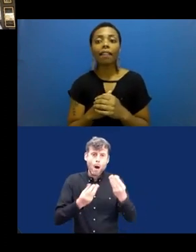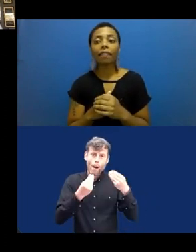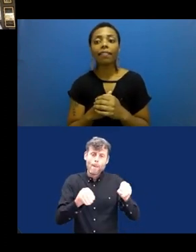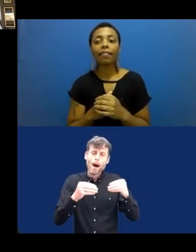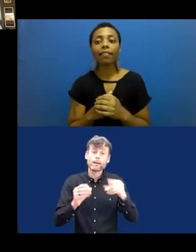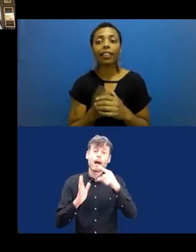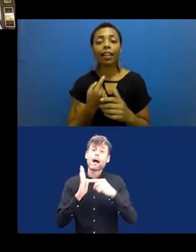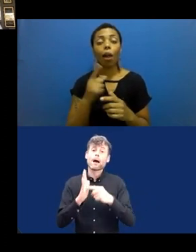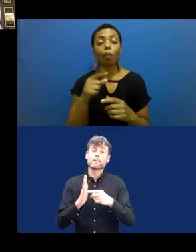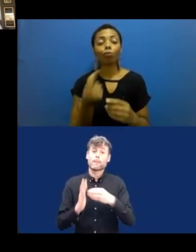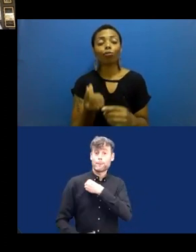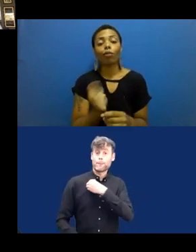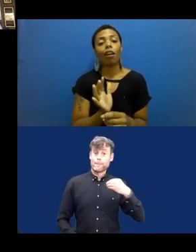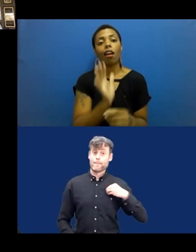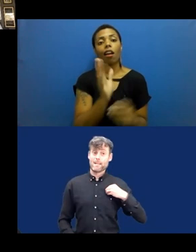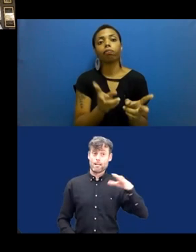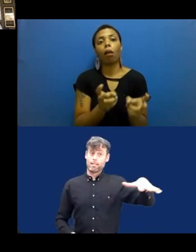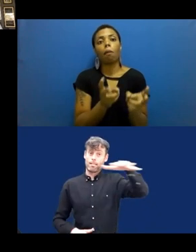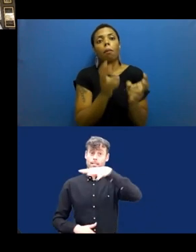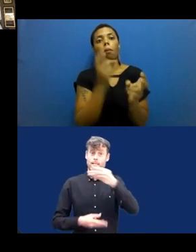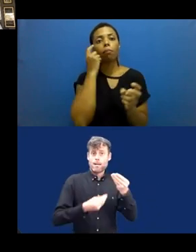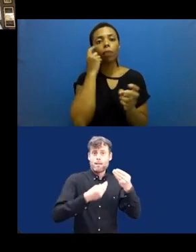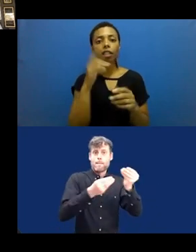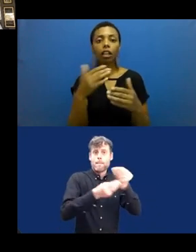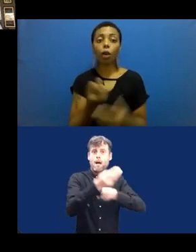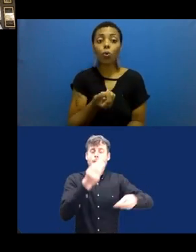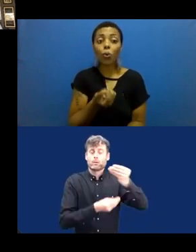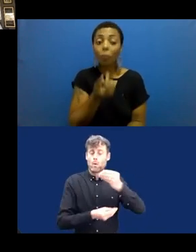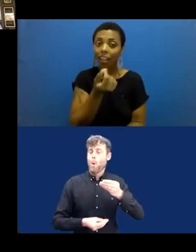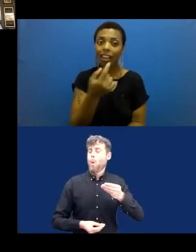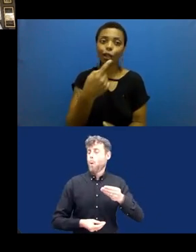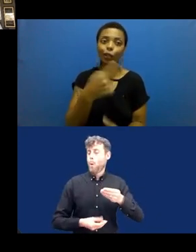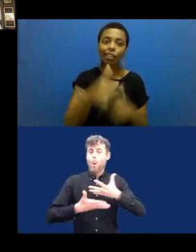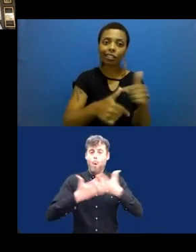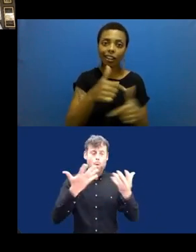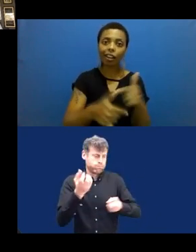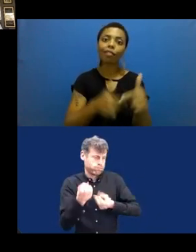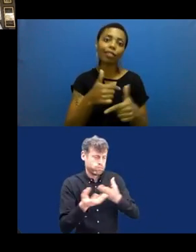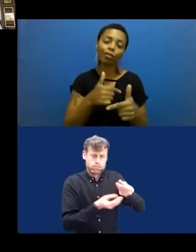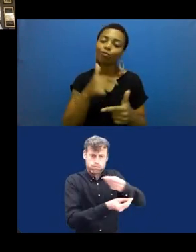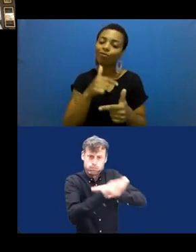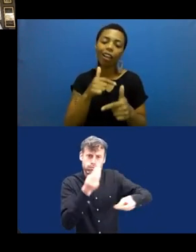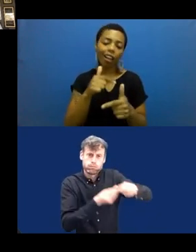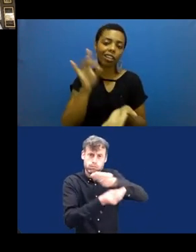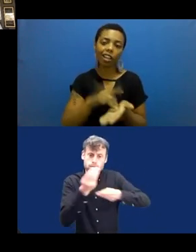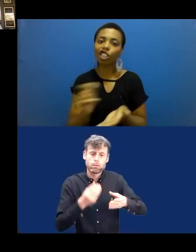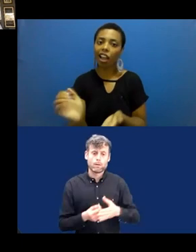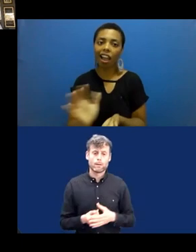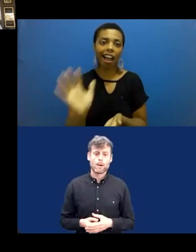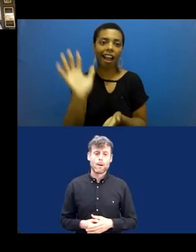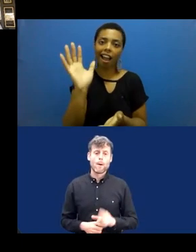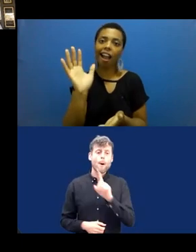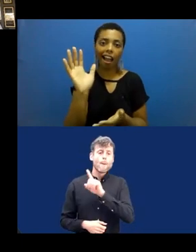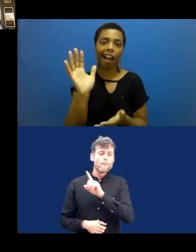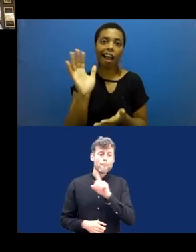the prices for services are getting very high. We have simply to remember